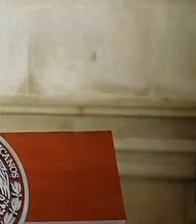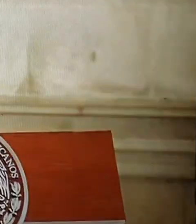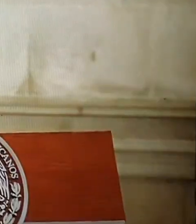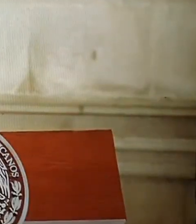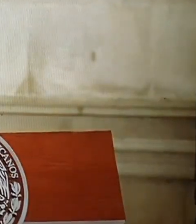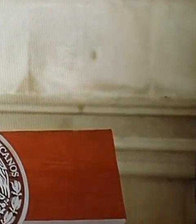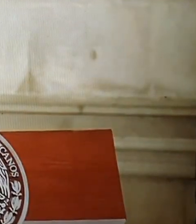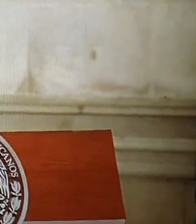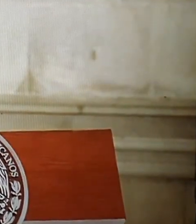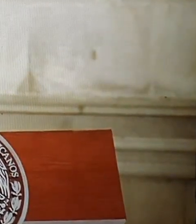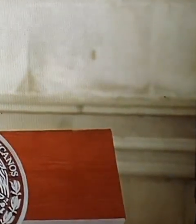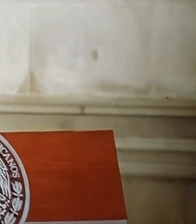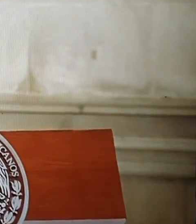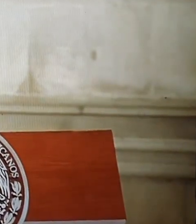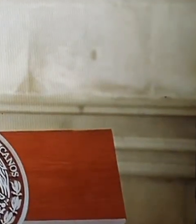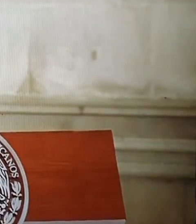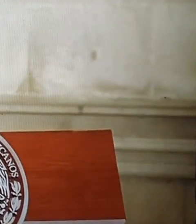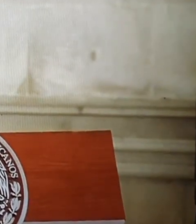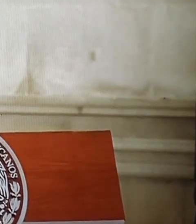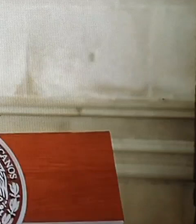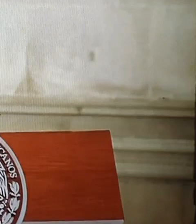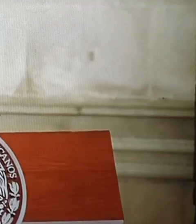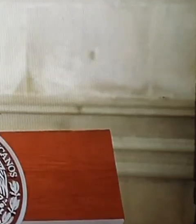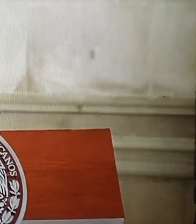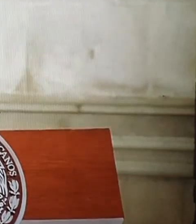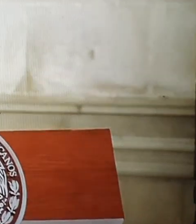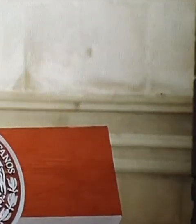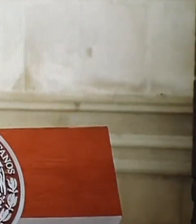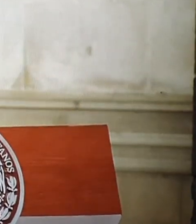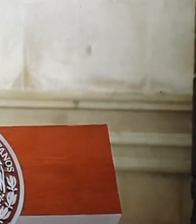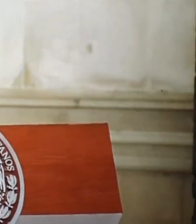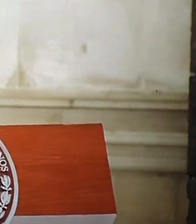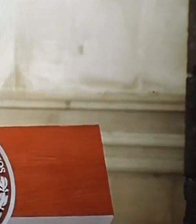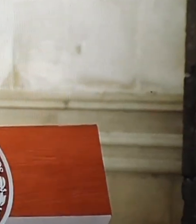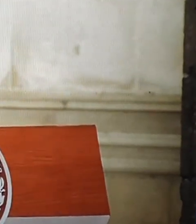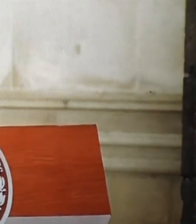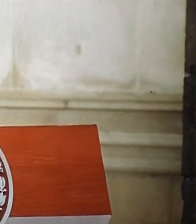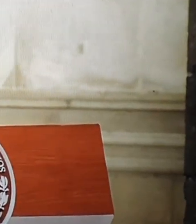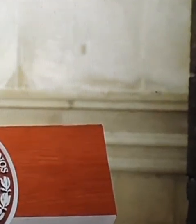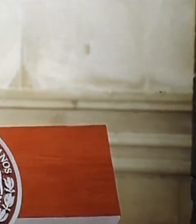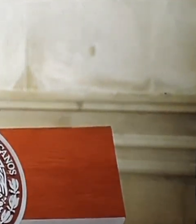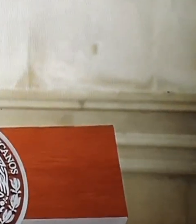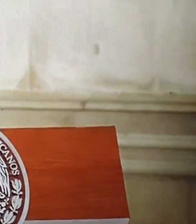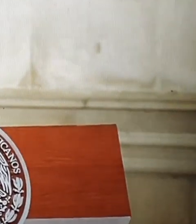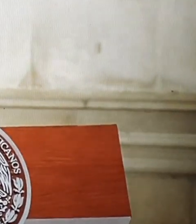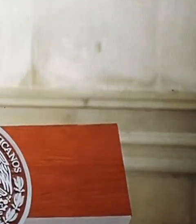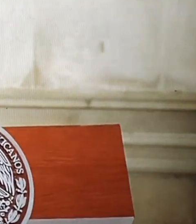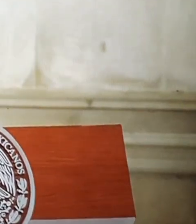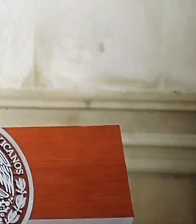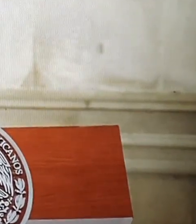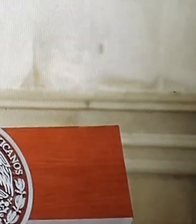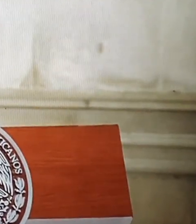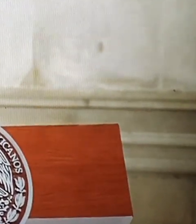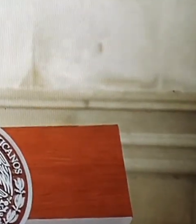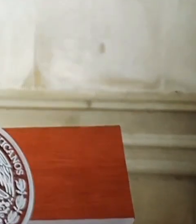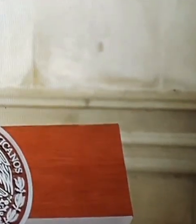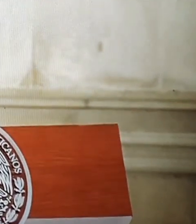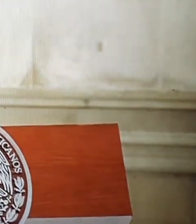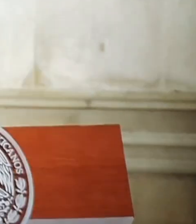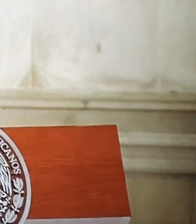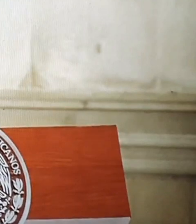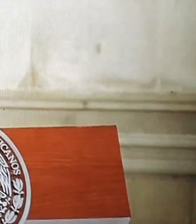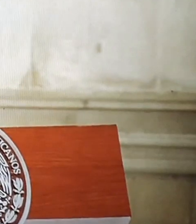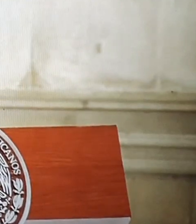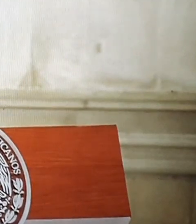,000 human smugglers. We've seized more than 20,000 pounds of deadly